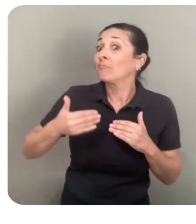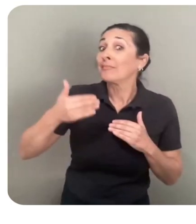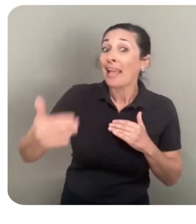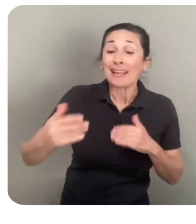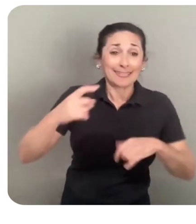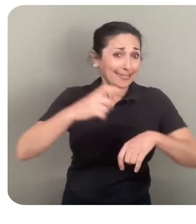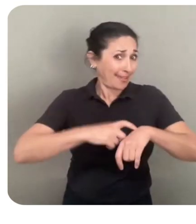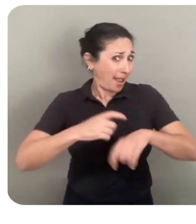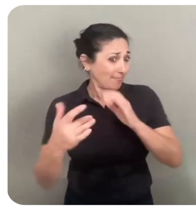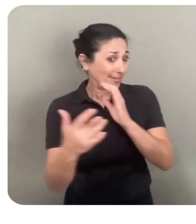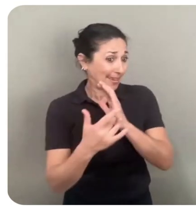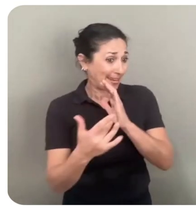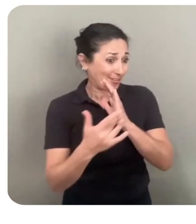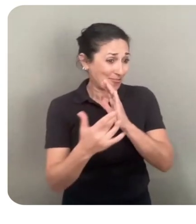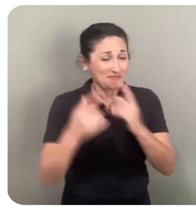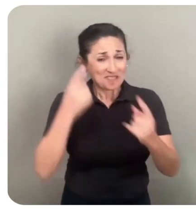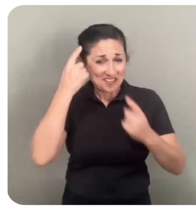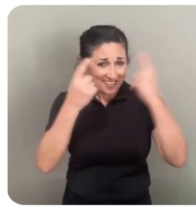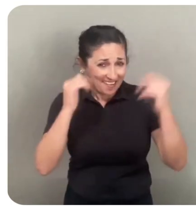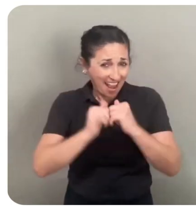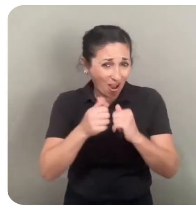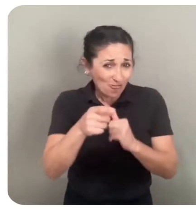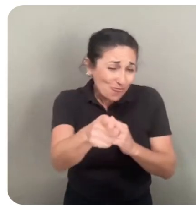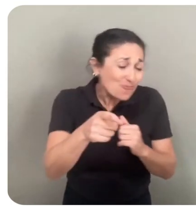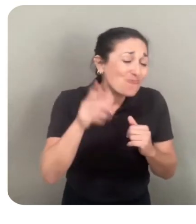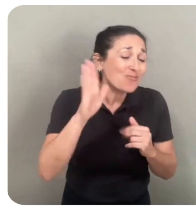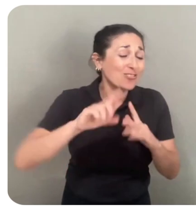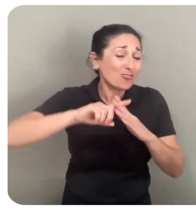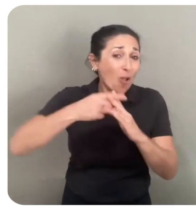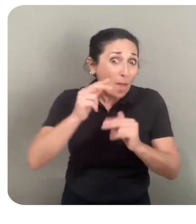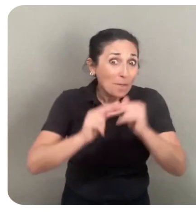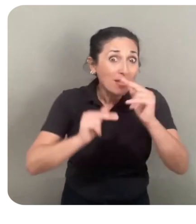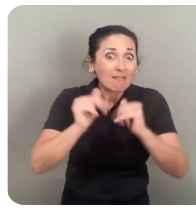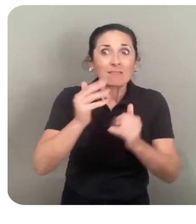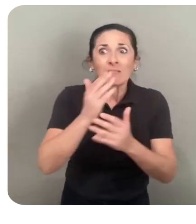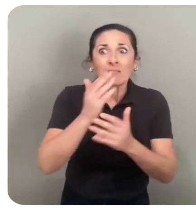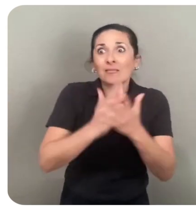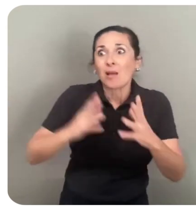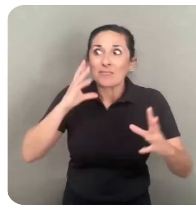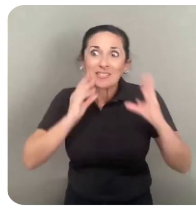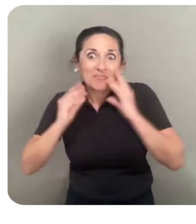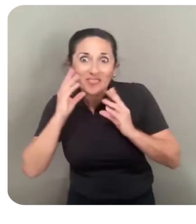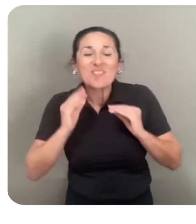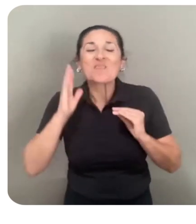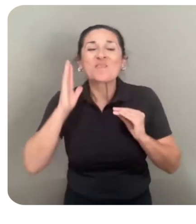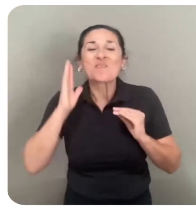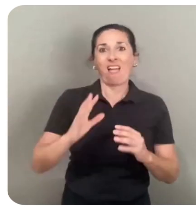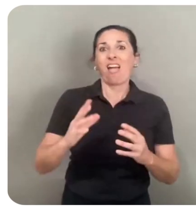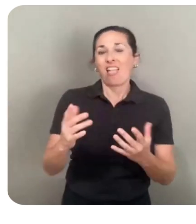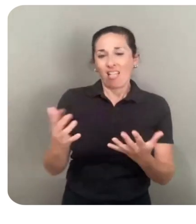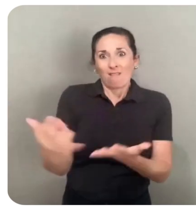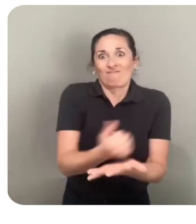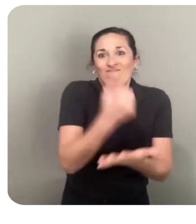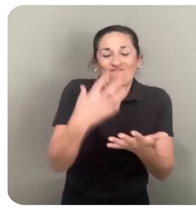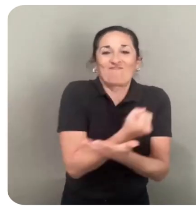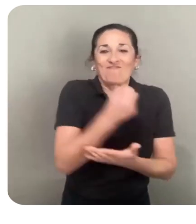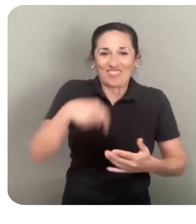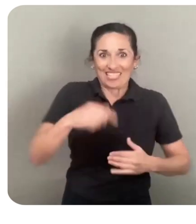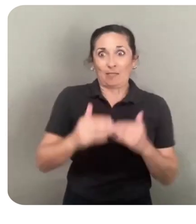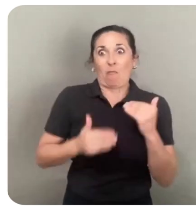it's time to get technical and consider how you actually get started building some of the experiences that are going to capitalize on this momentum.